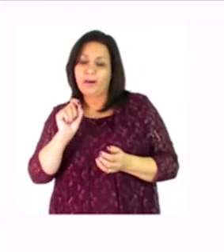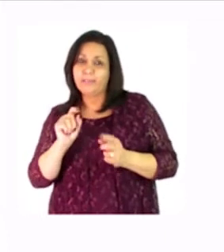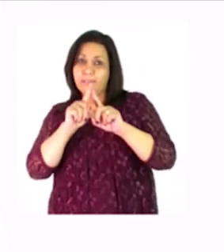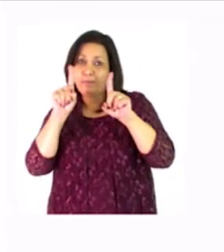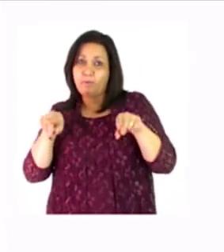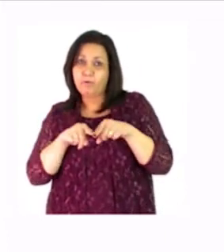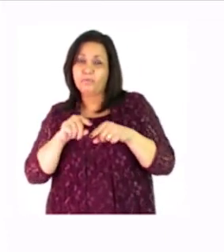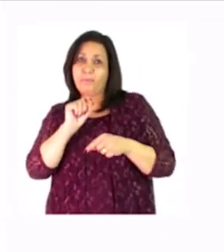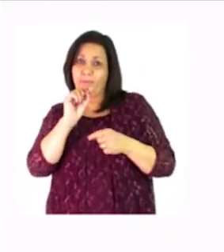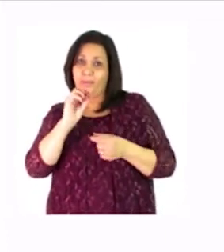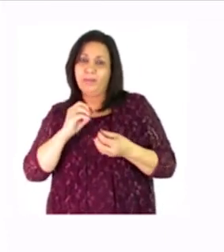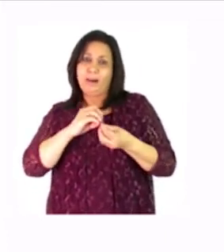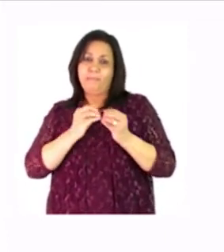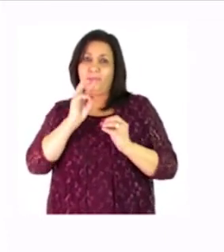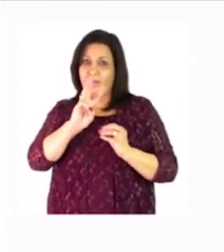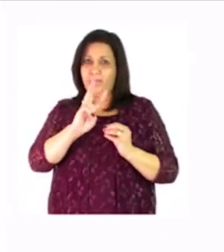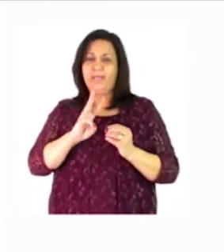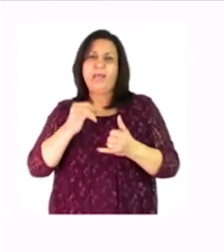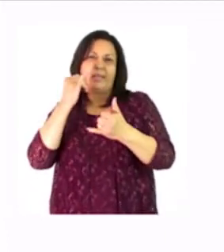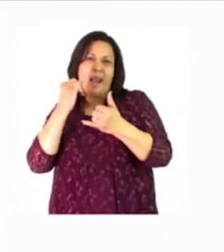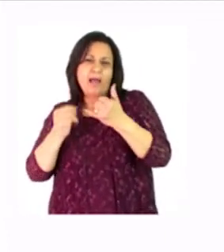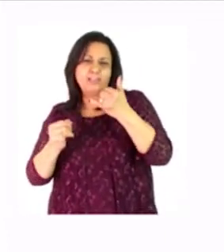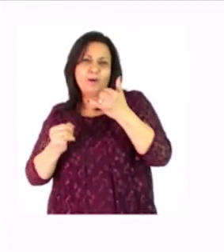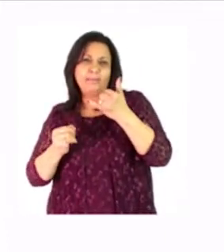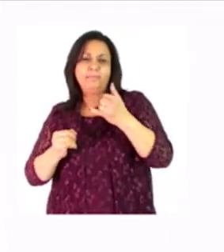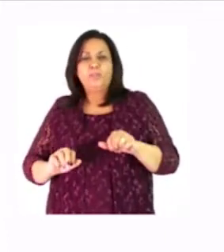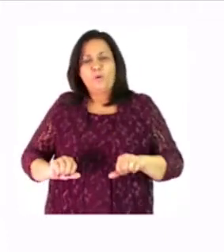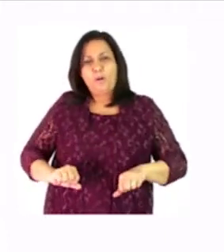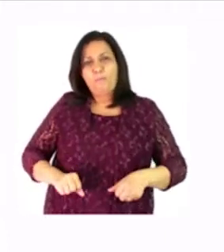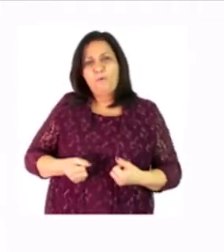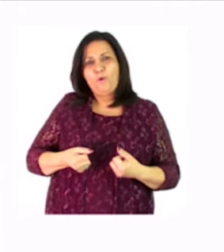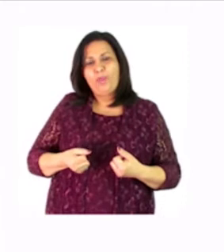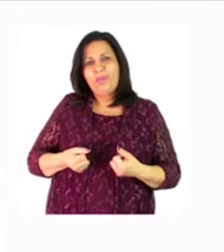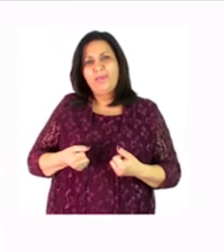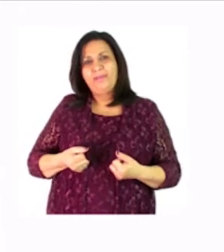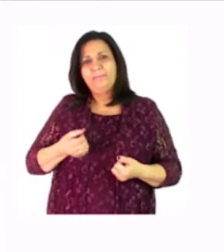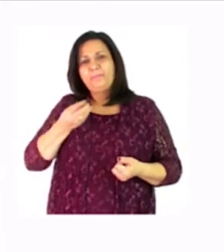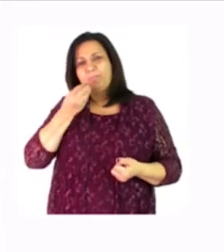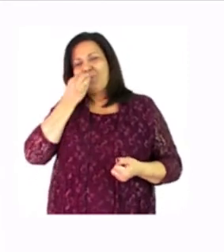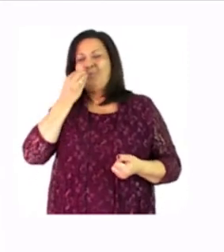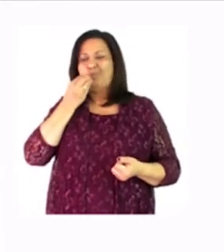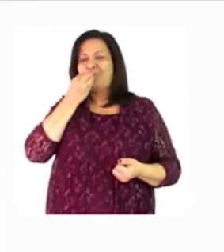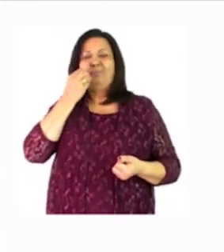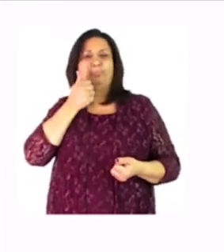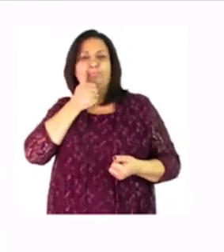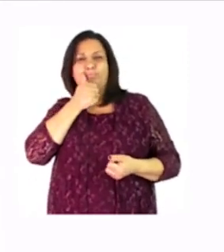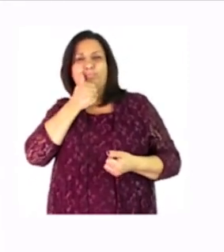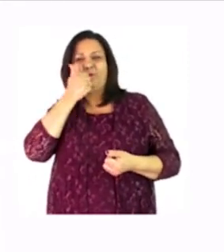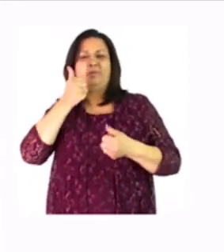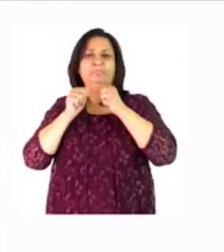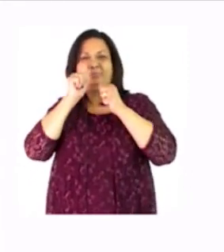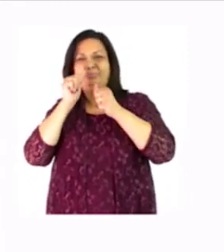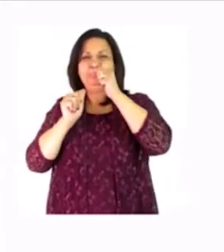box then the last part is where the little boy is eating the cookie